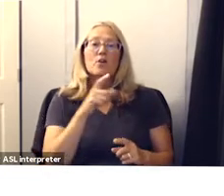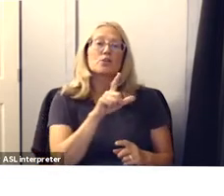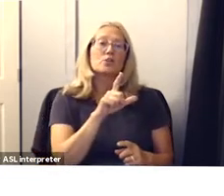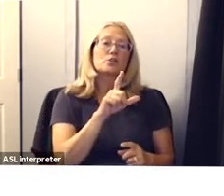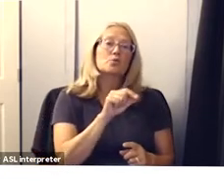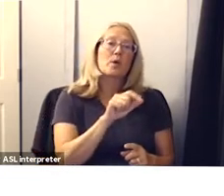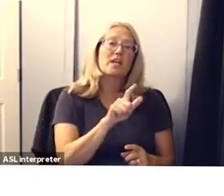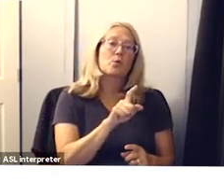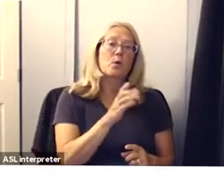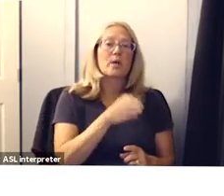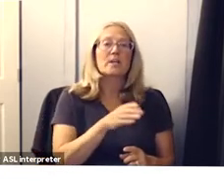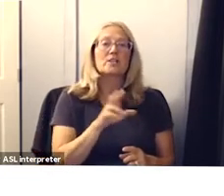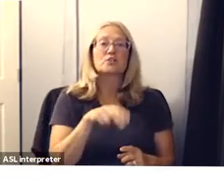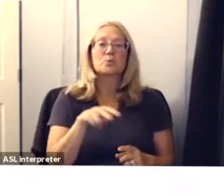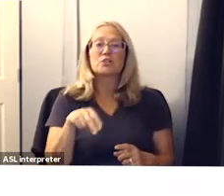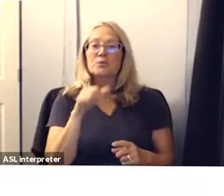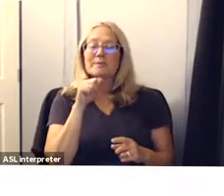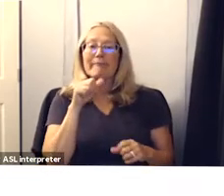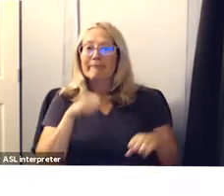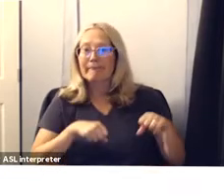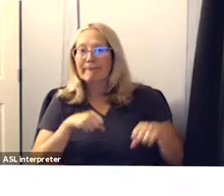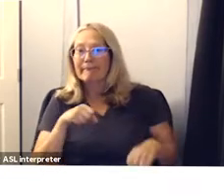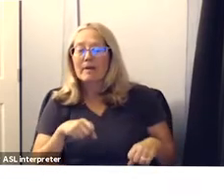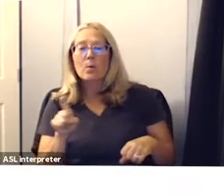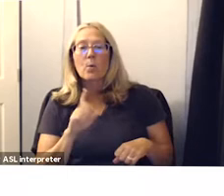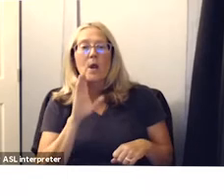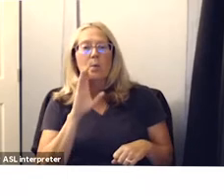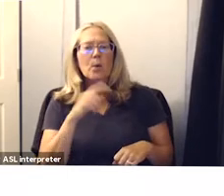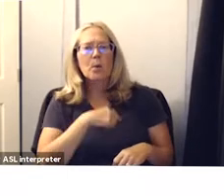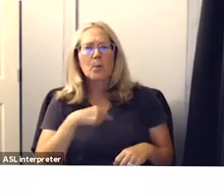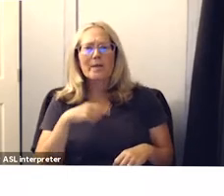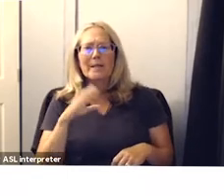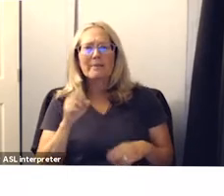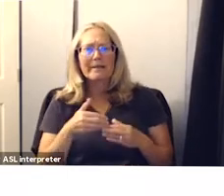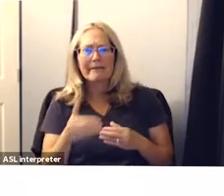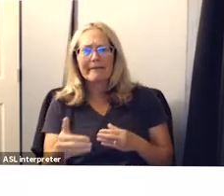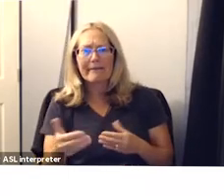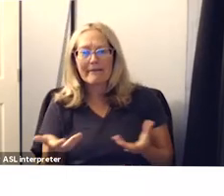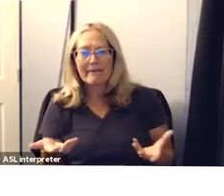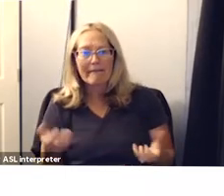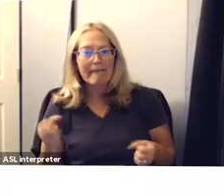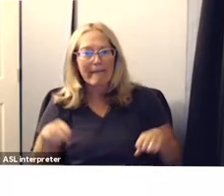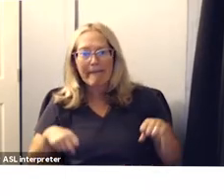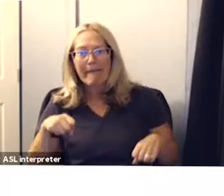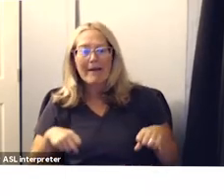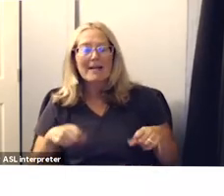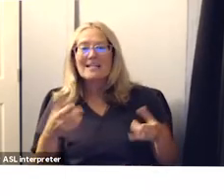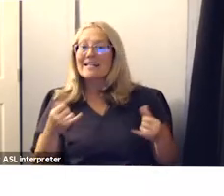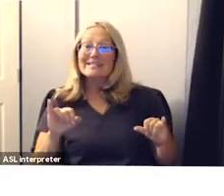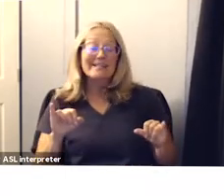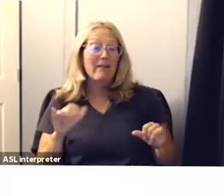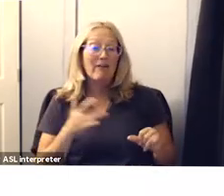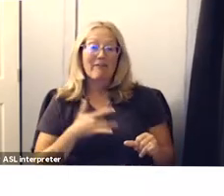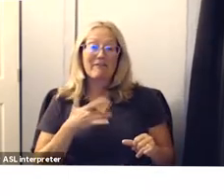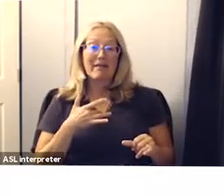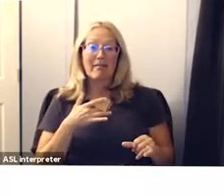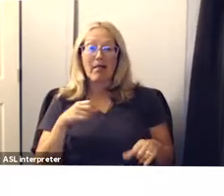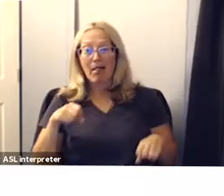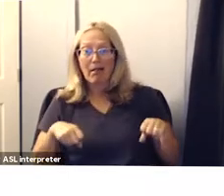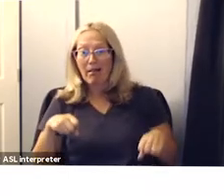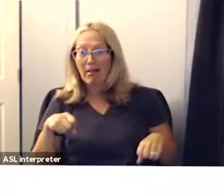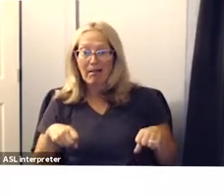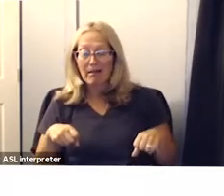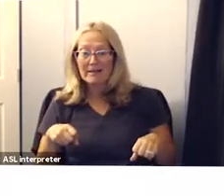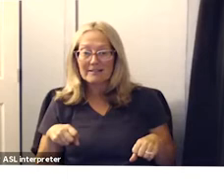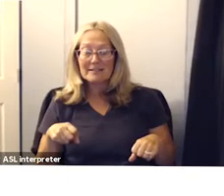really knowing where we would be at this uh space and time and still really not knowing exactly where we will be